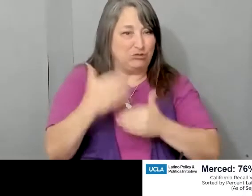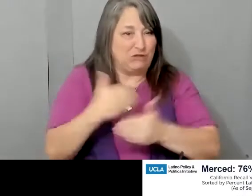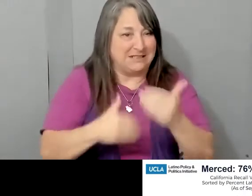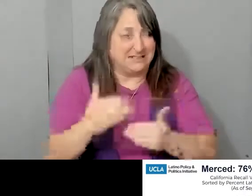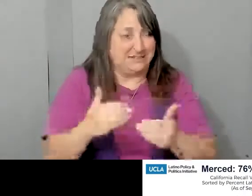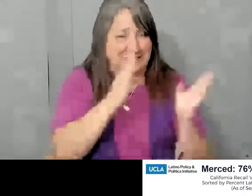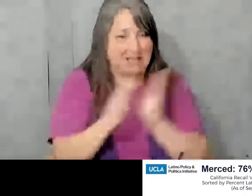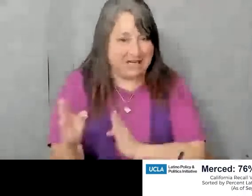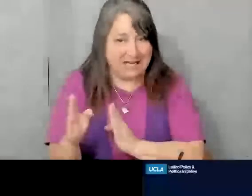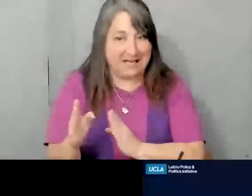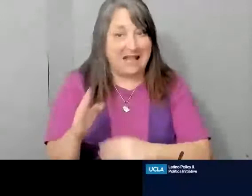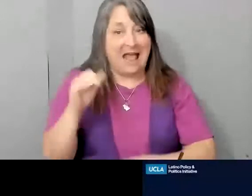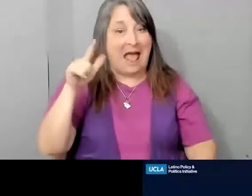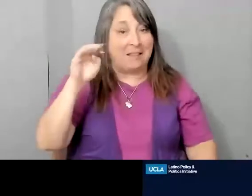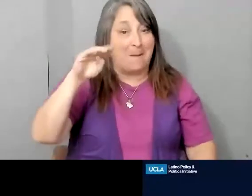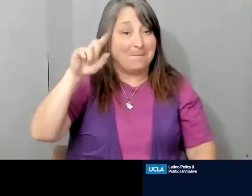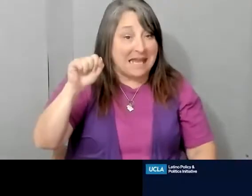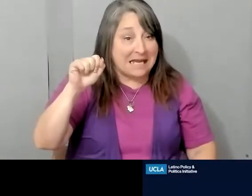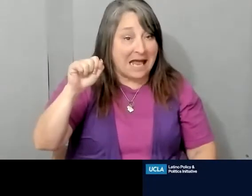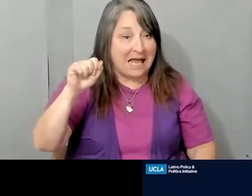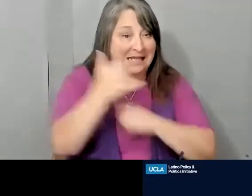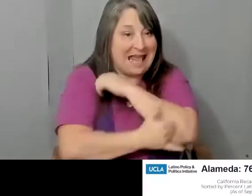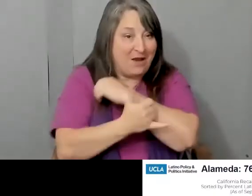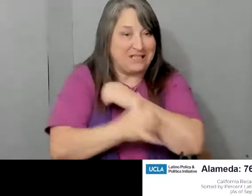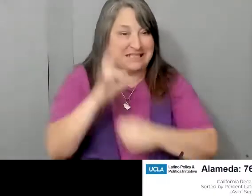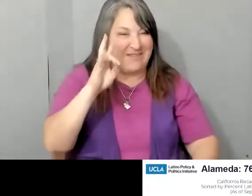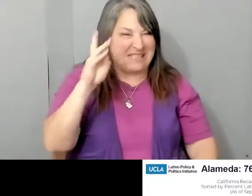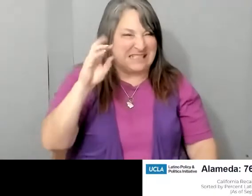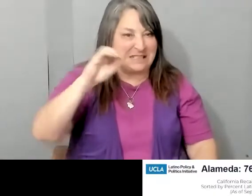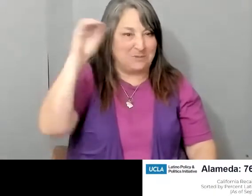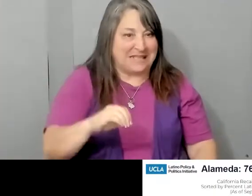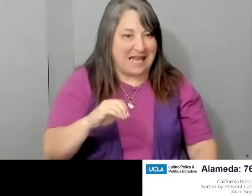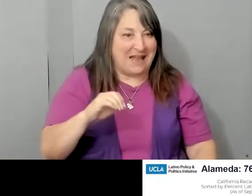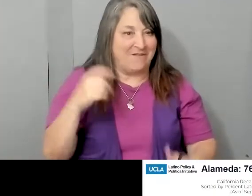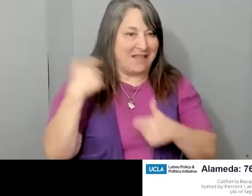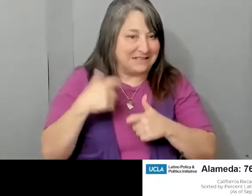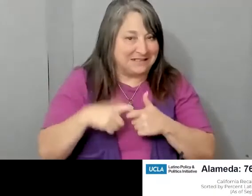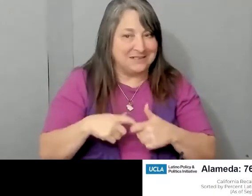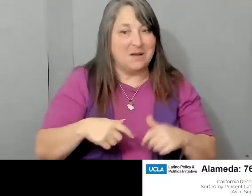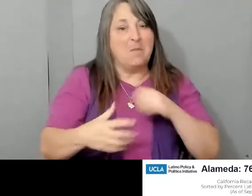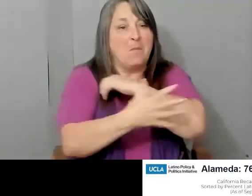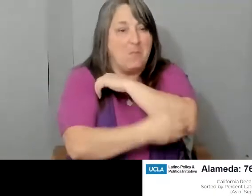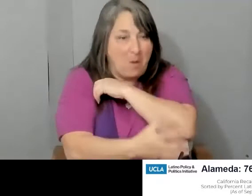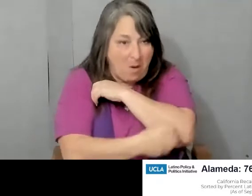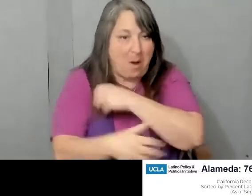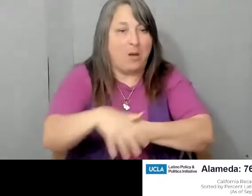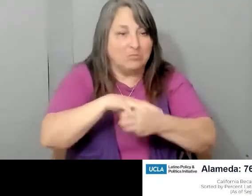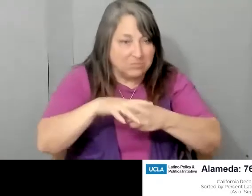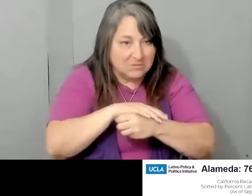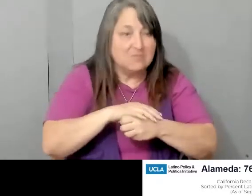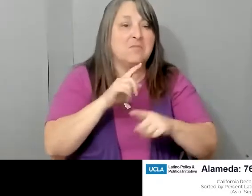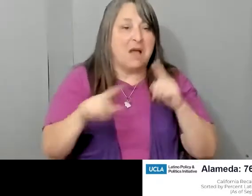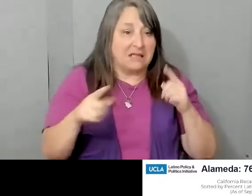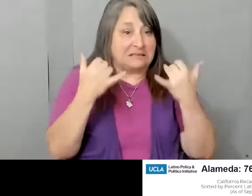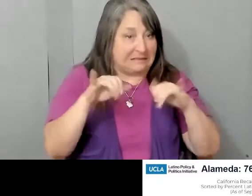Alameda County, 76% of Latinos. Obviously, this is, you know, a more progressive, Dem-leaning county, but still very important.